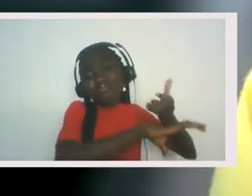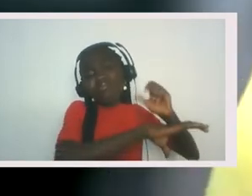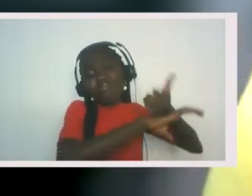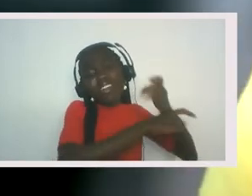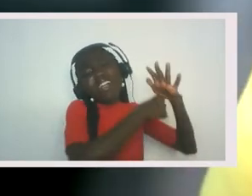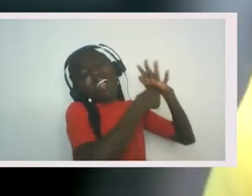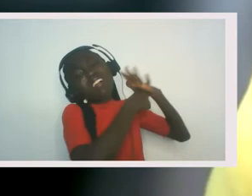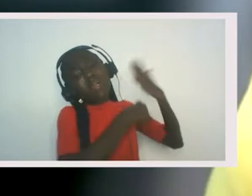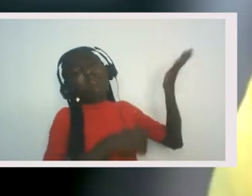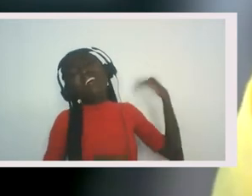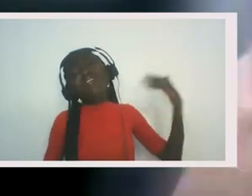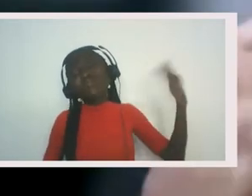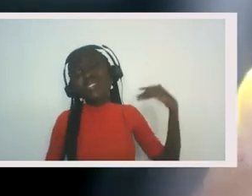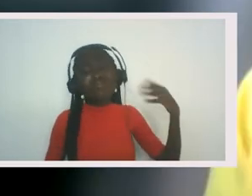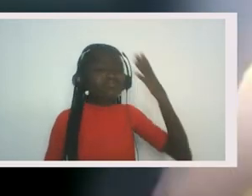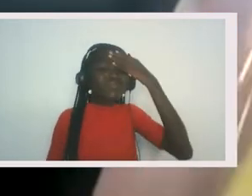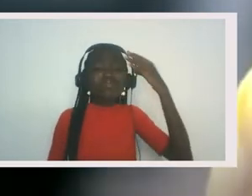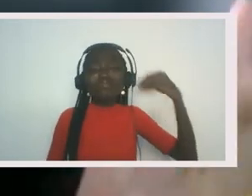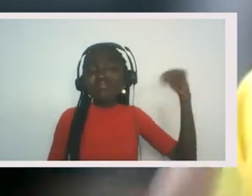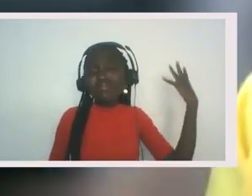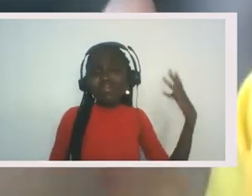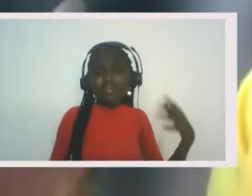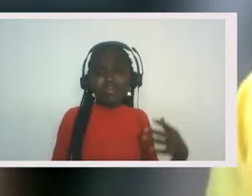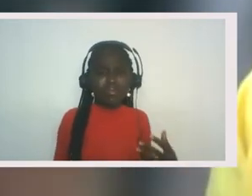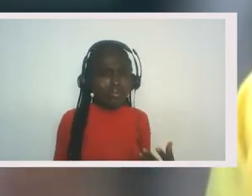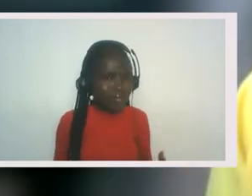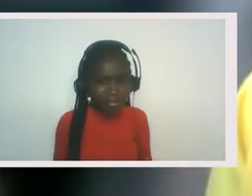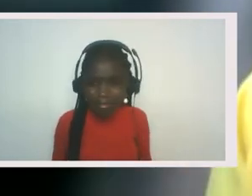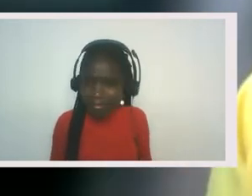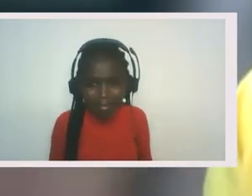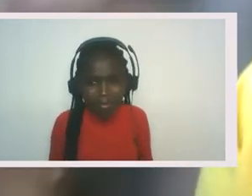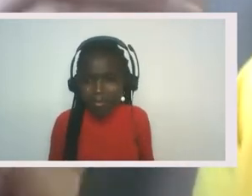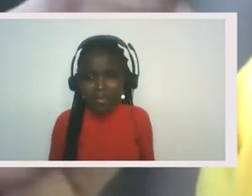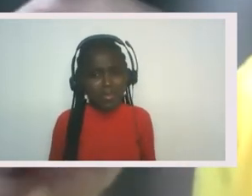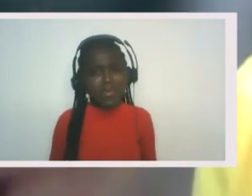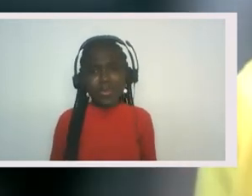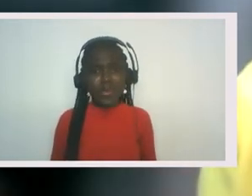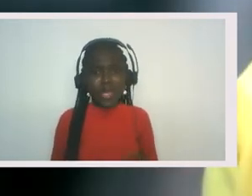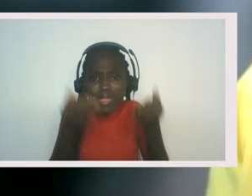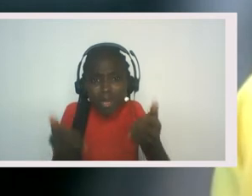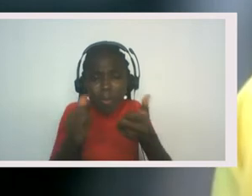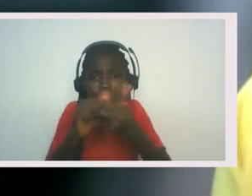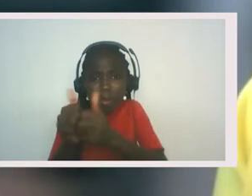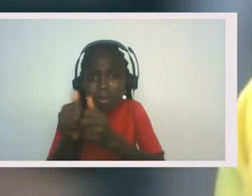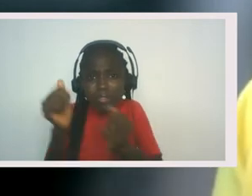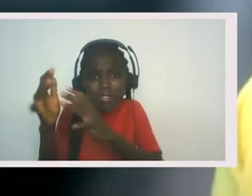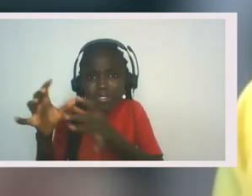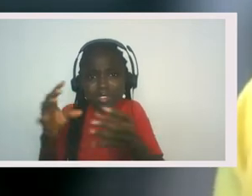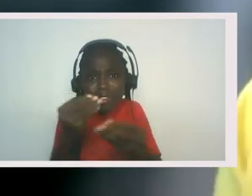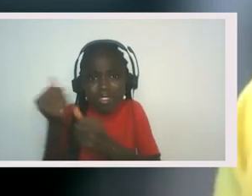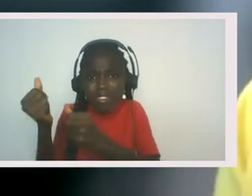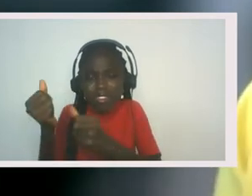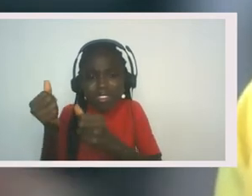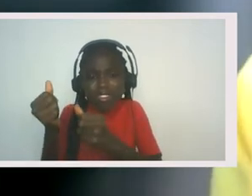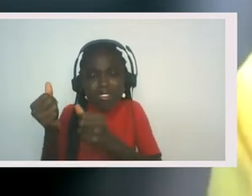do we, we can't fix that. We, we can fix the enduring legacy. Racism ought not